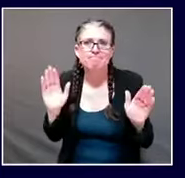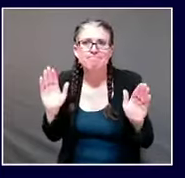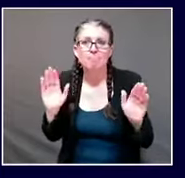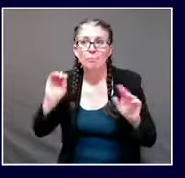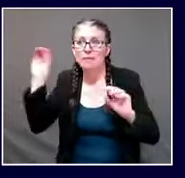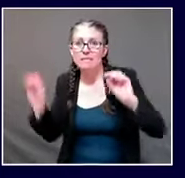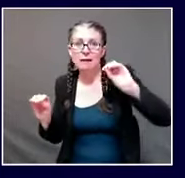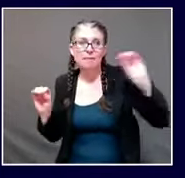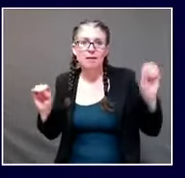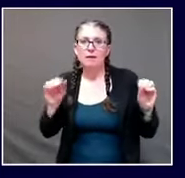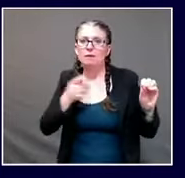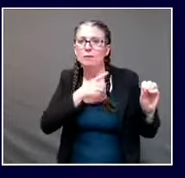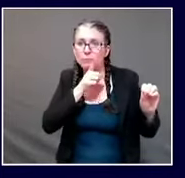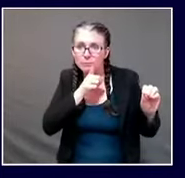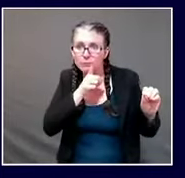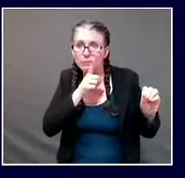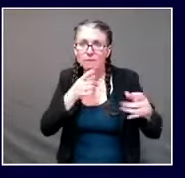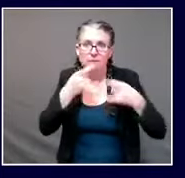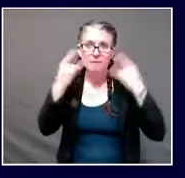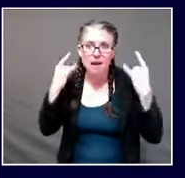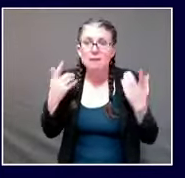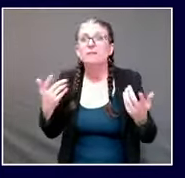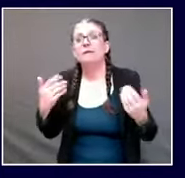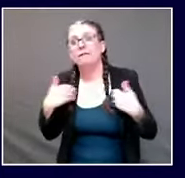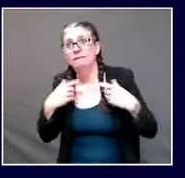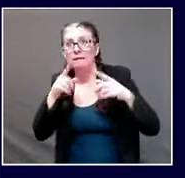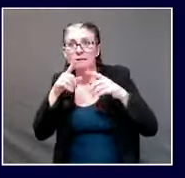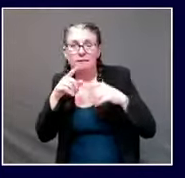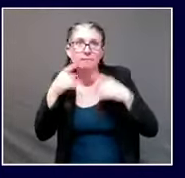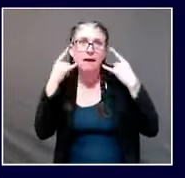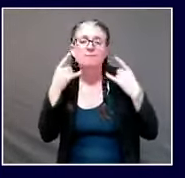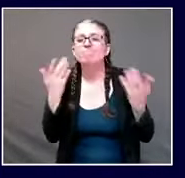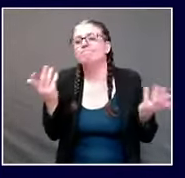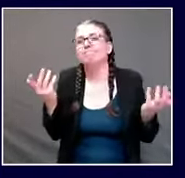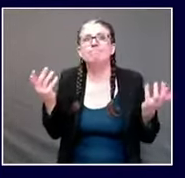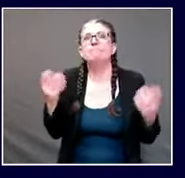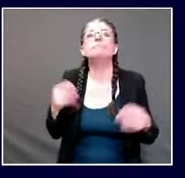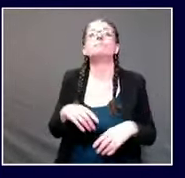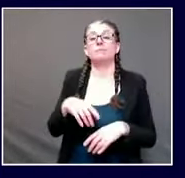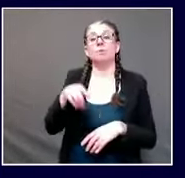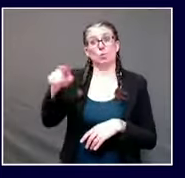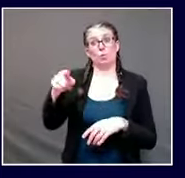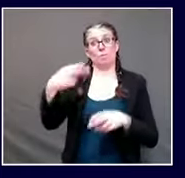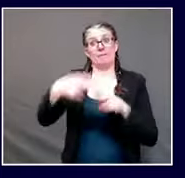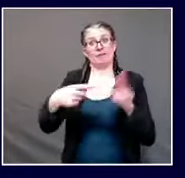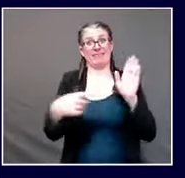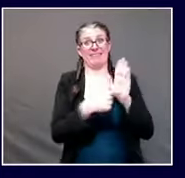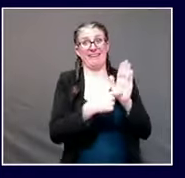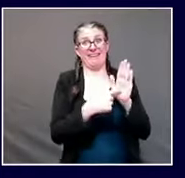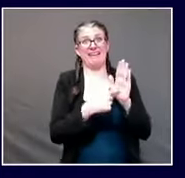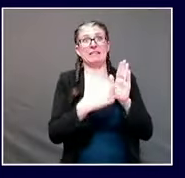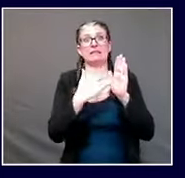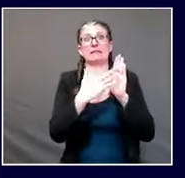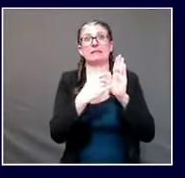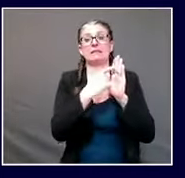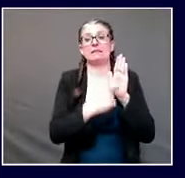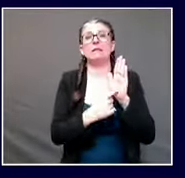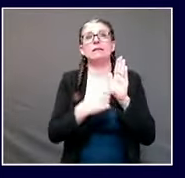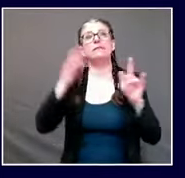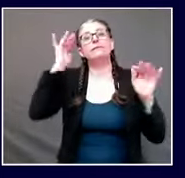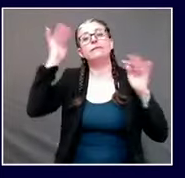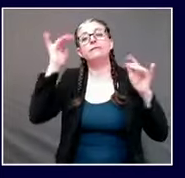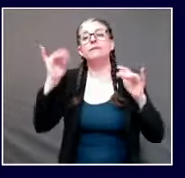ourselves to the fate that the paper suggests which is to say that uh that it's too late to get a hold on things